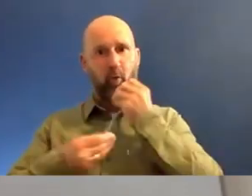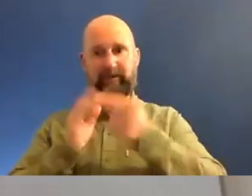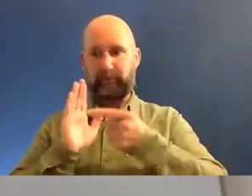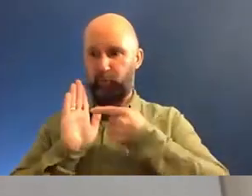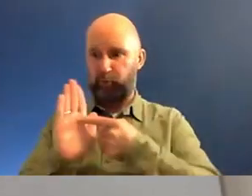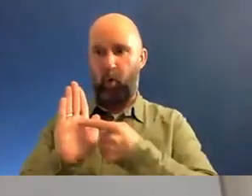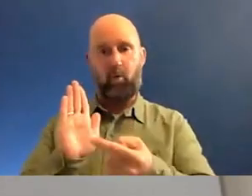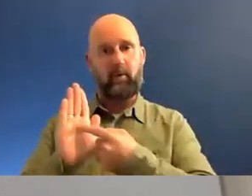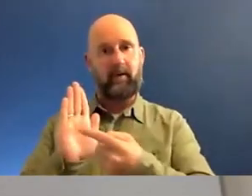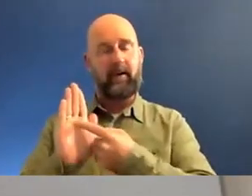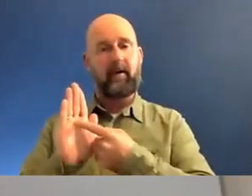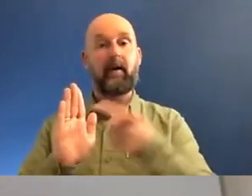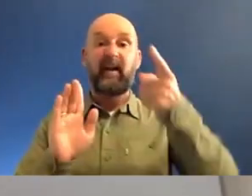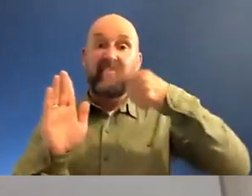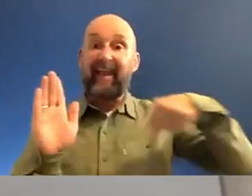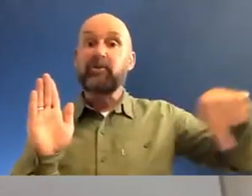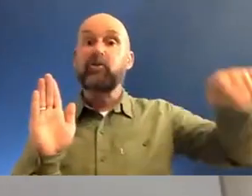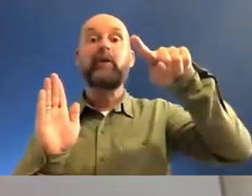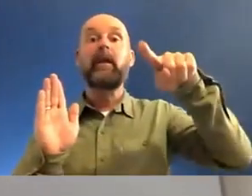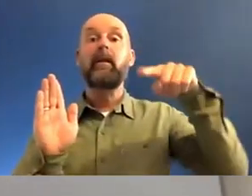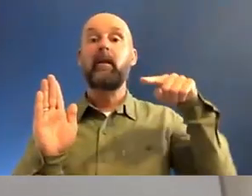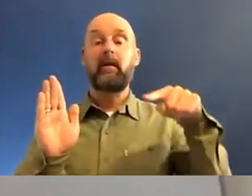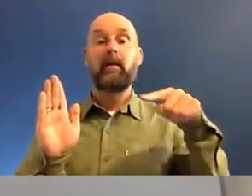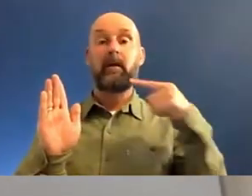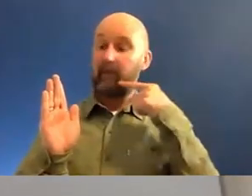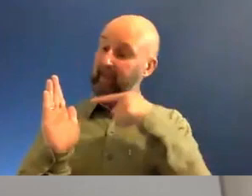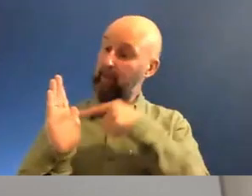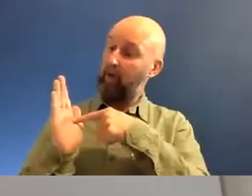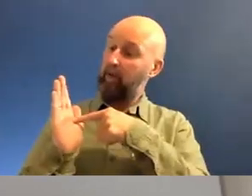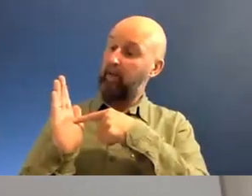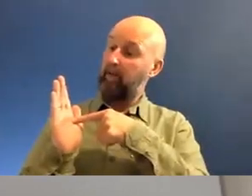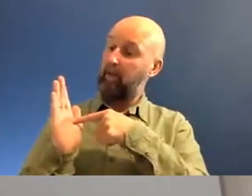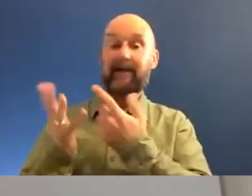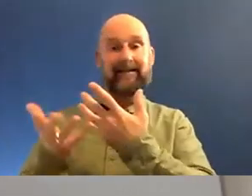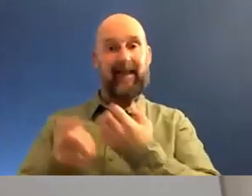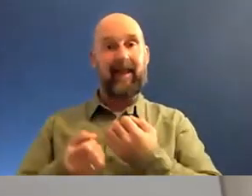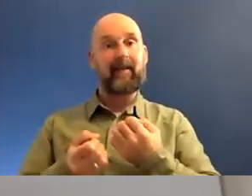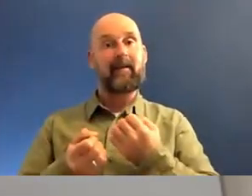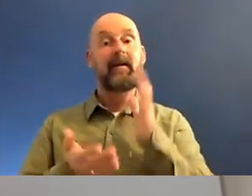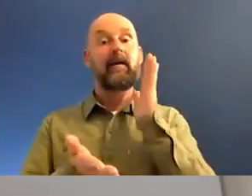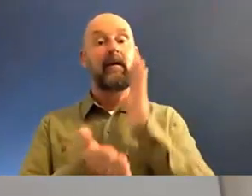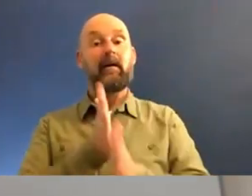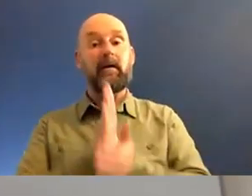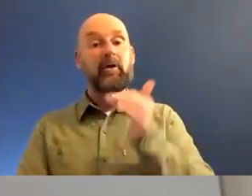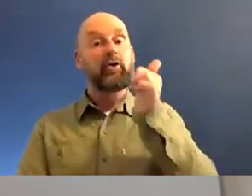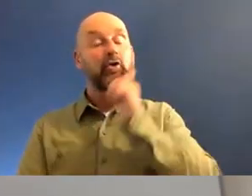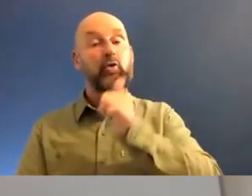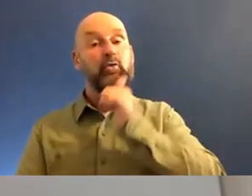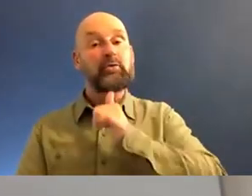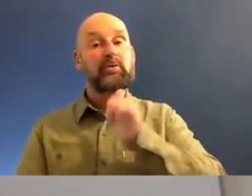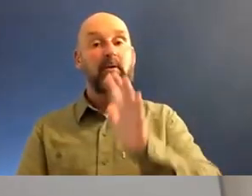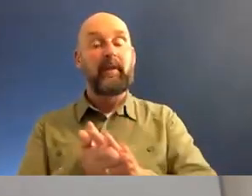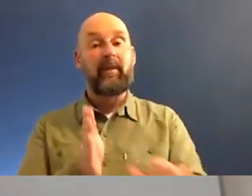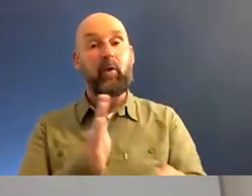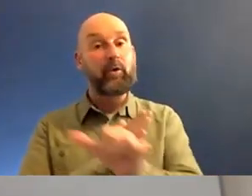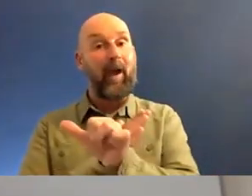because the industry will pick you up, juice you and throw, throw you out once they're done. So you need to make sure that as you enter